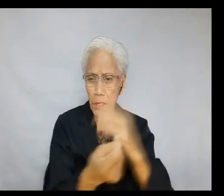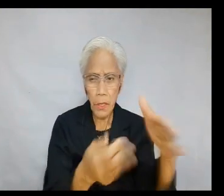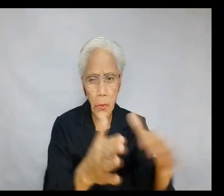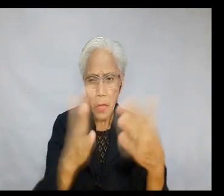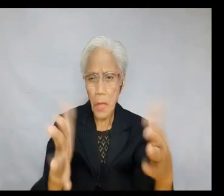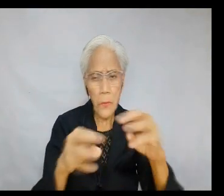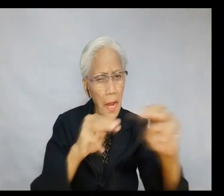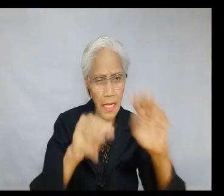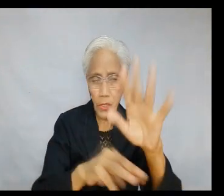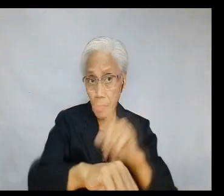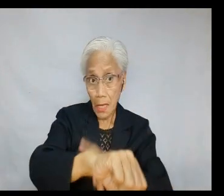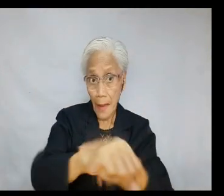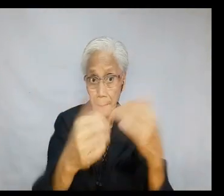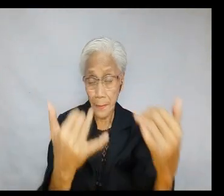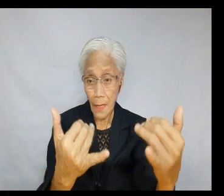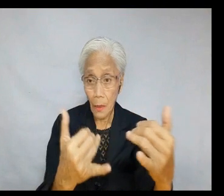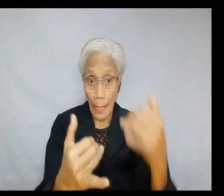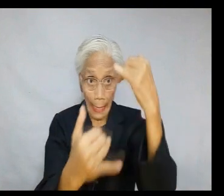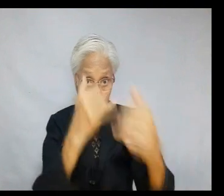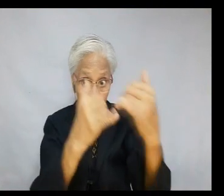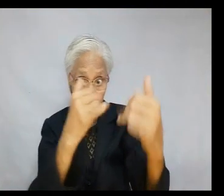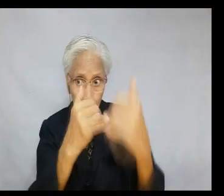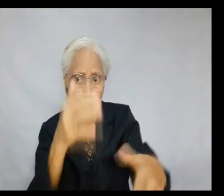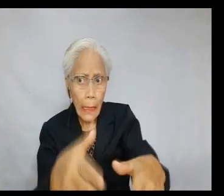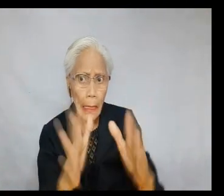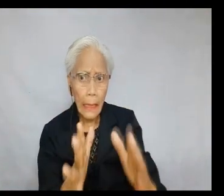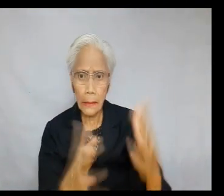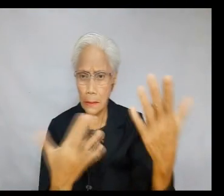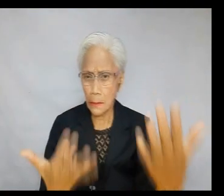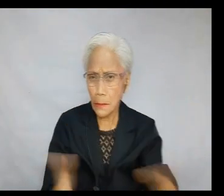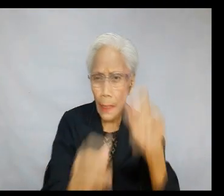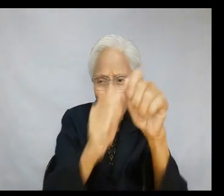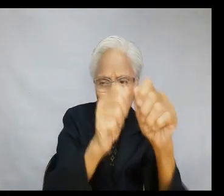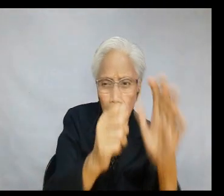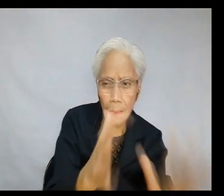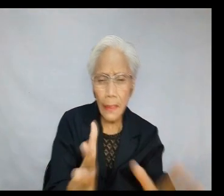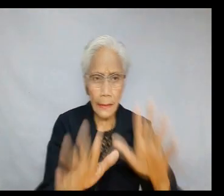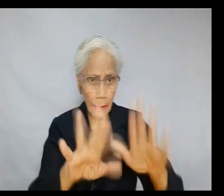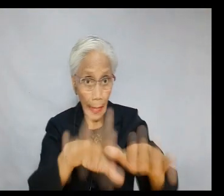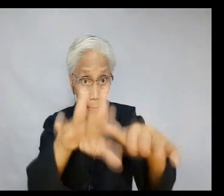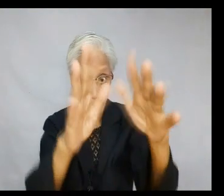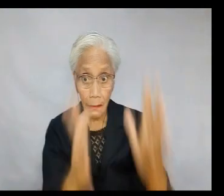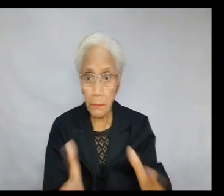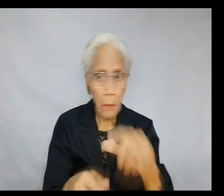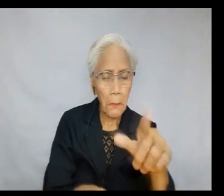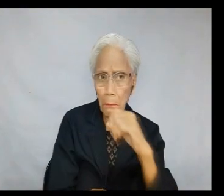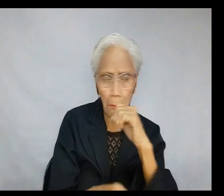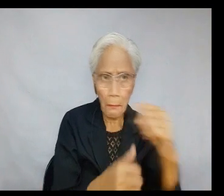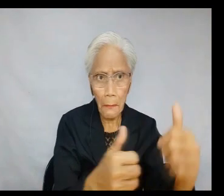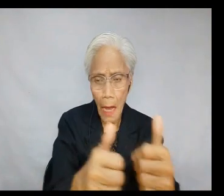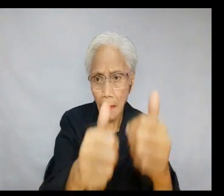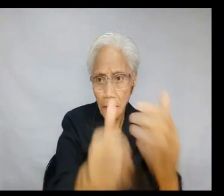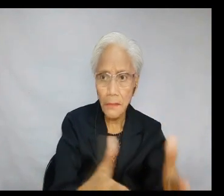with the end in mind in this way, may change the way you manage your time now. 10. let us learn from carpenters and tailors,